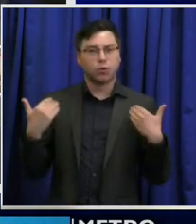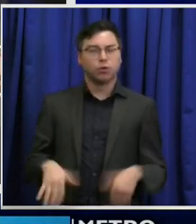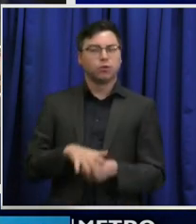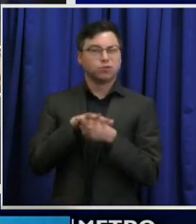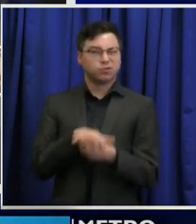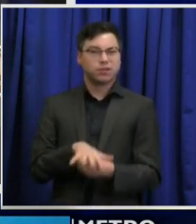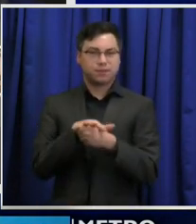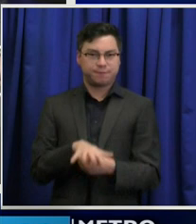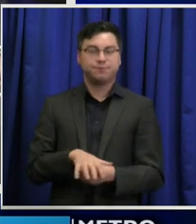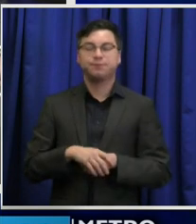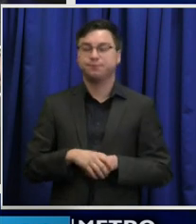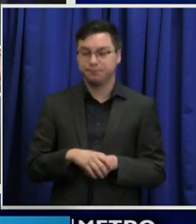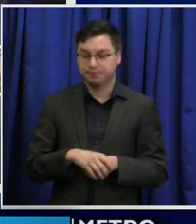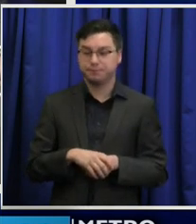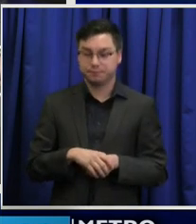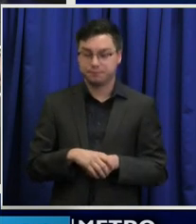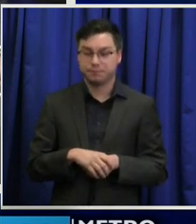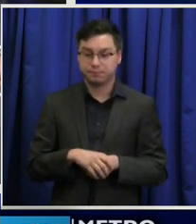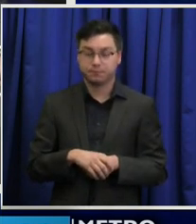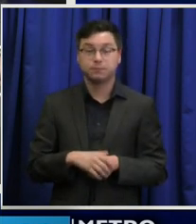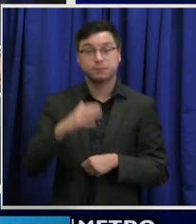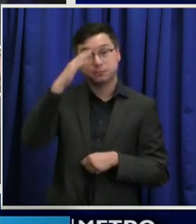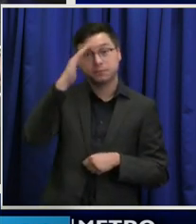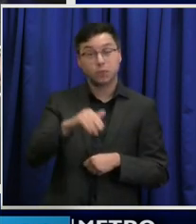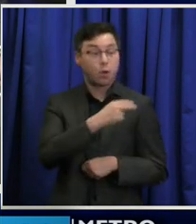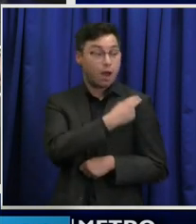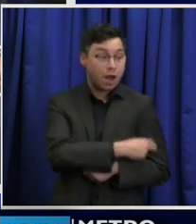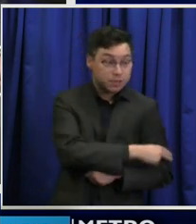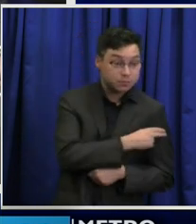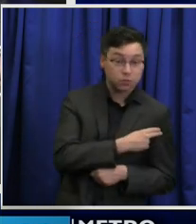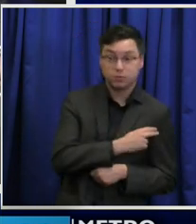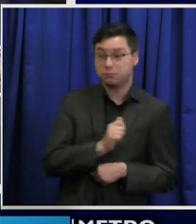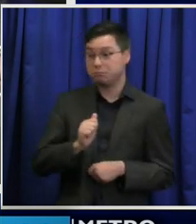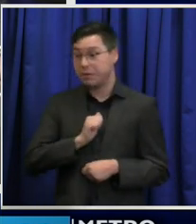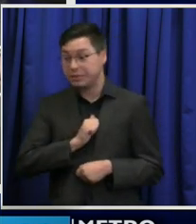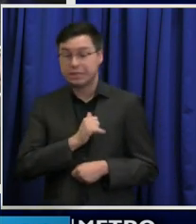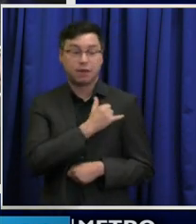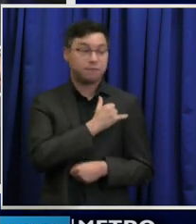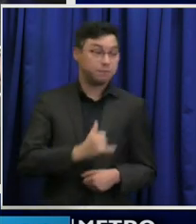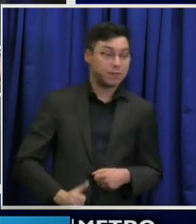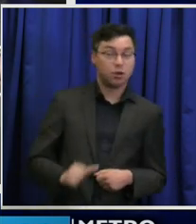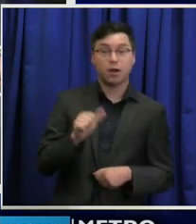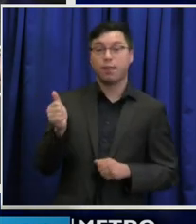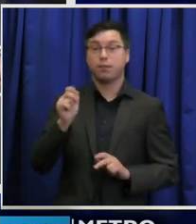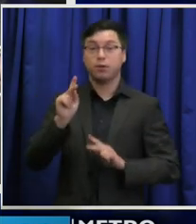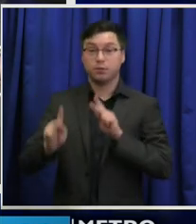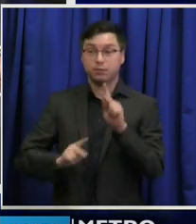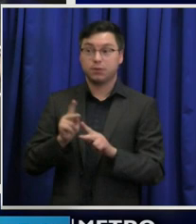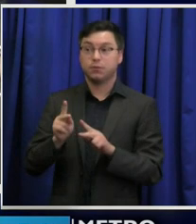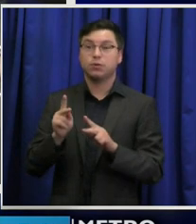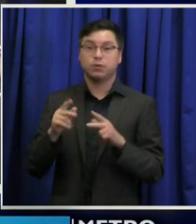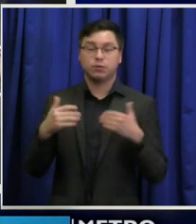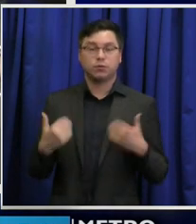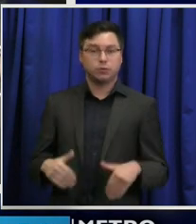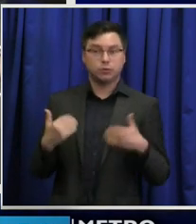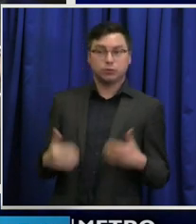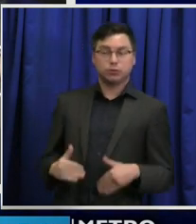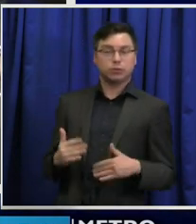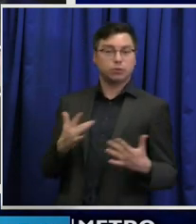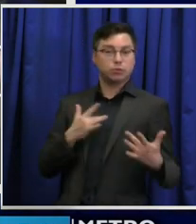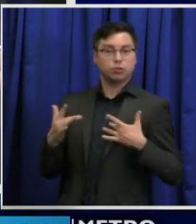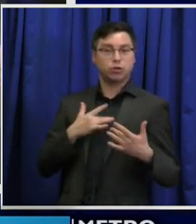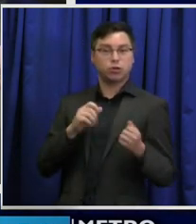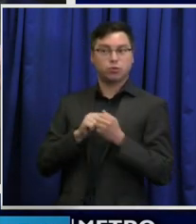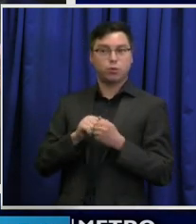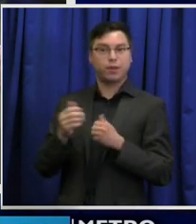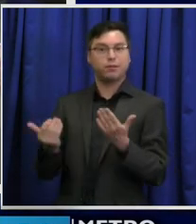Now, I know that our hospitals, along with me and the mayor and others, are increased with these new cases. And so we must act,